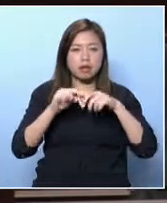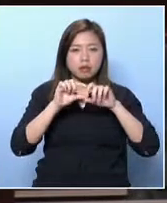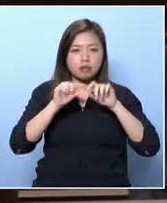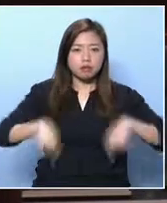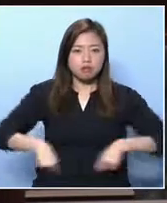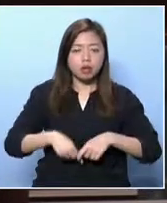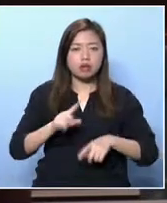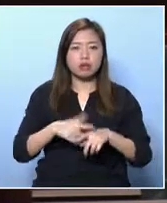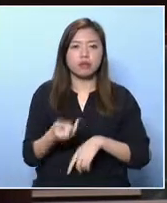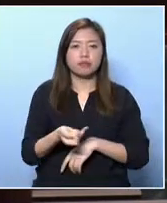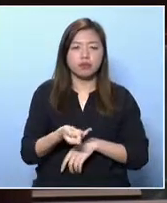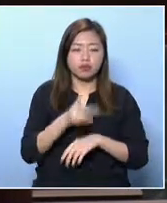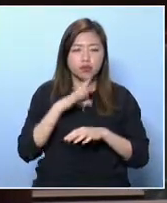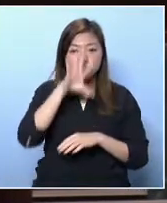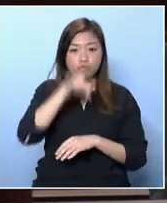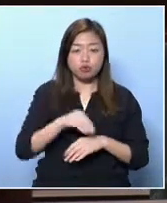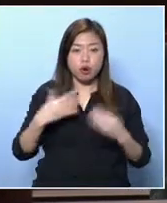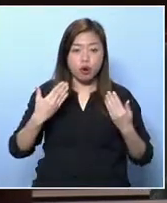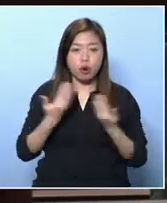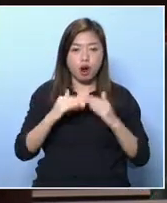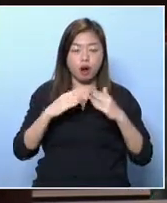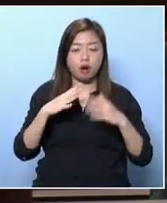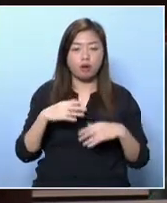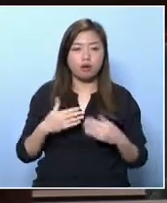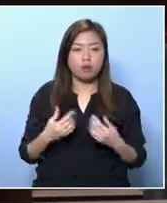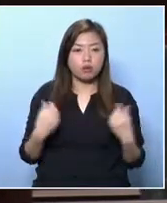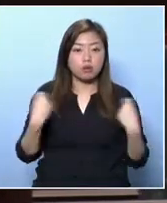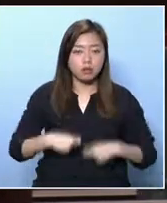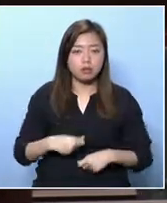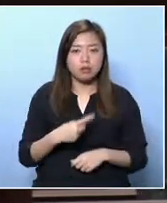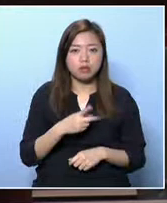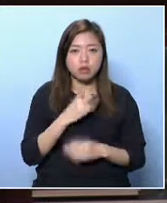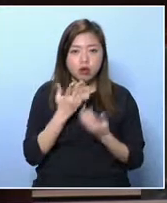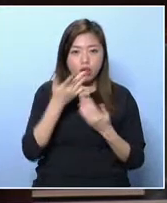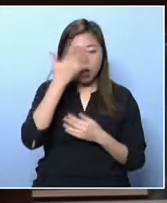would cost you $20 and the school uniform $200.